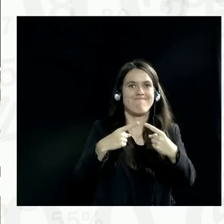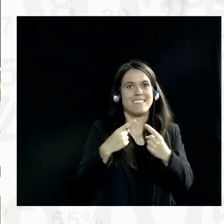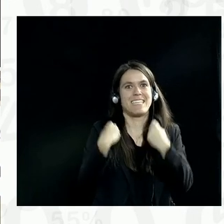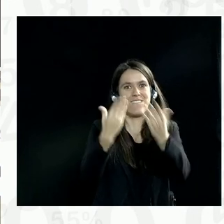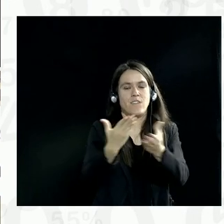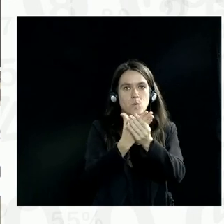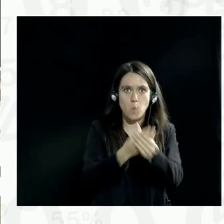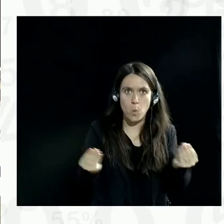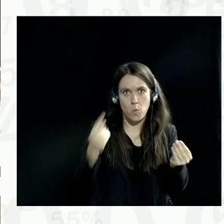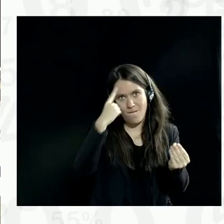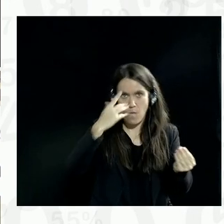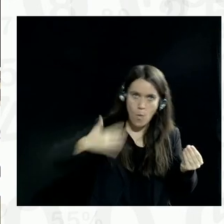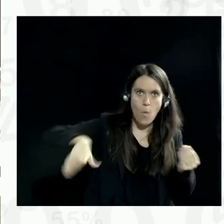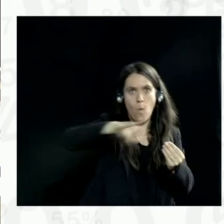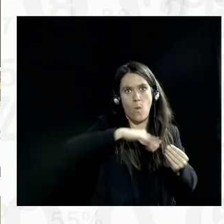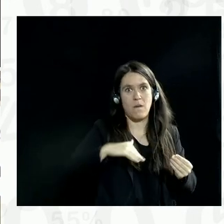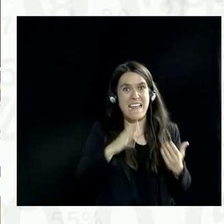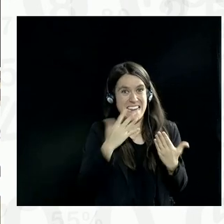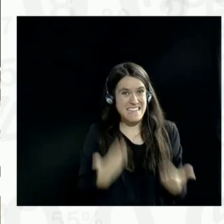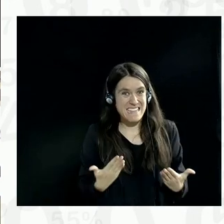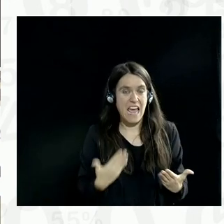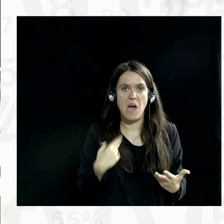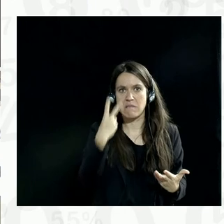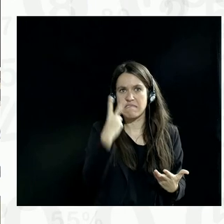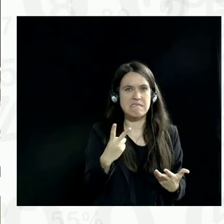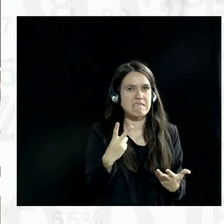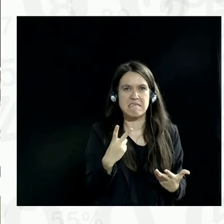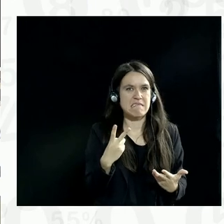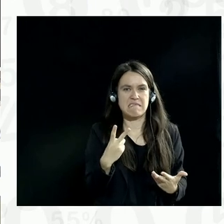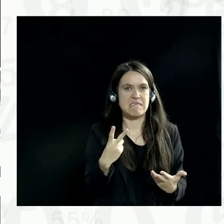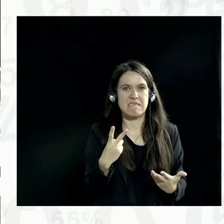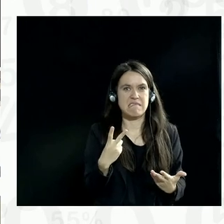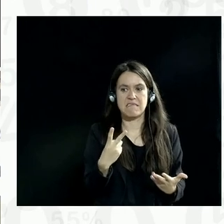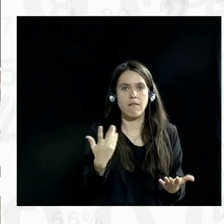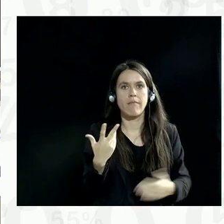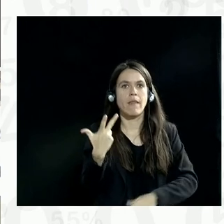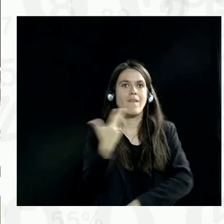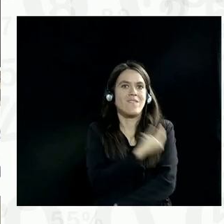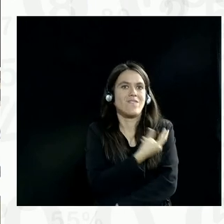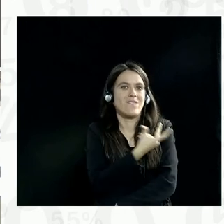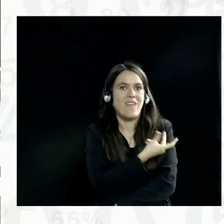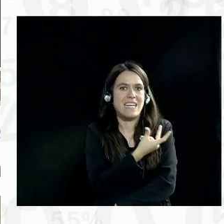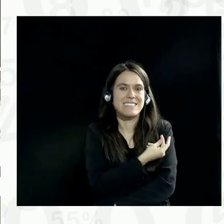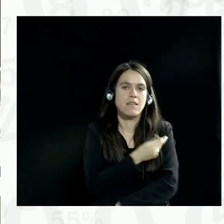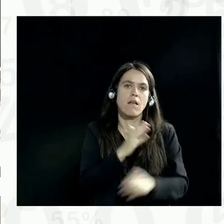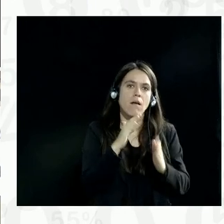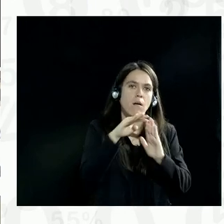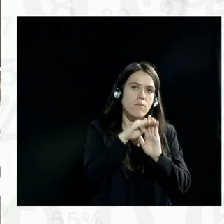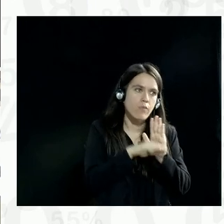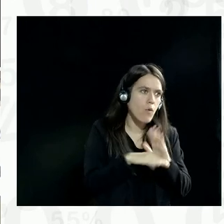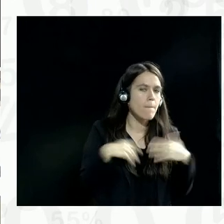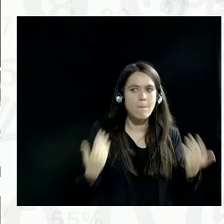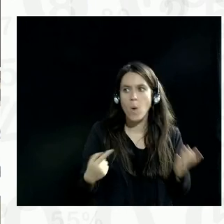will benefit all of us. Because right now, what we are seeing, even for vaccination programs, or even for technological